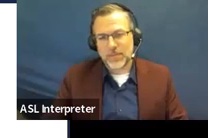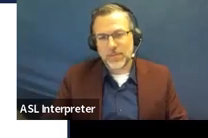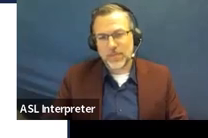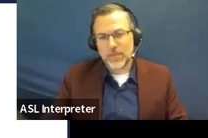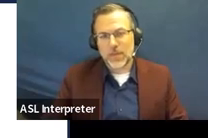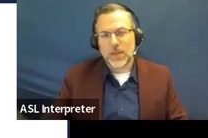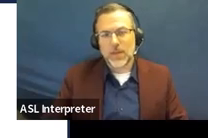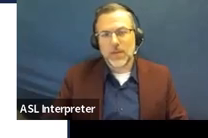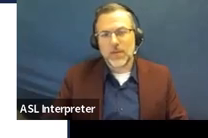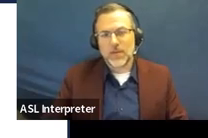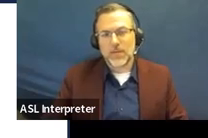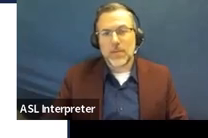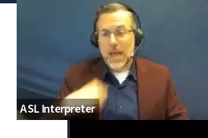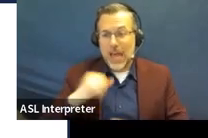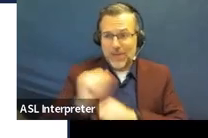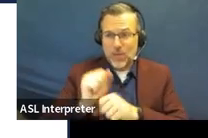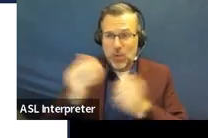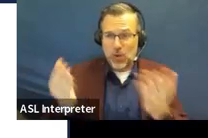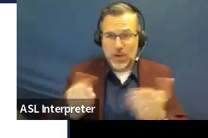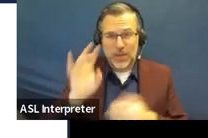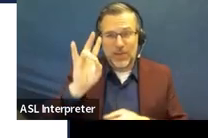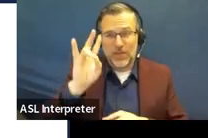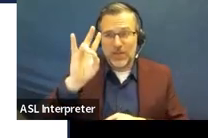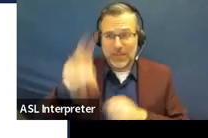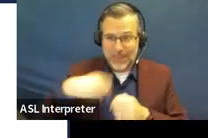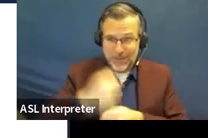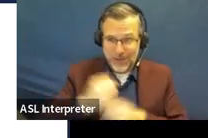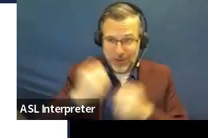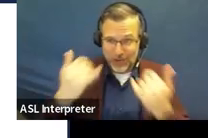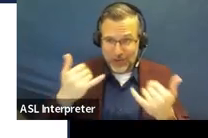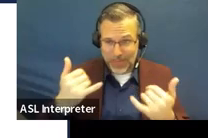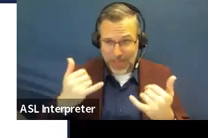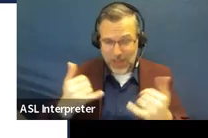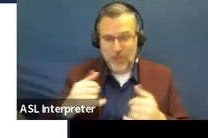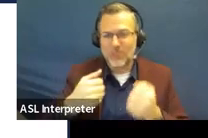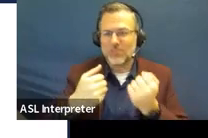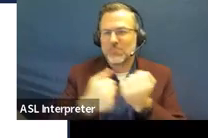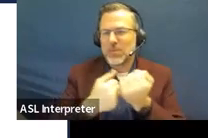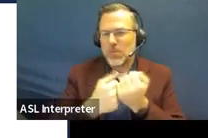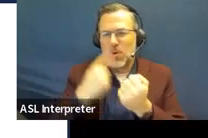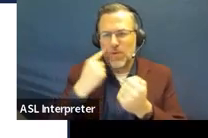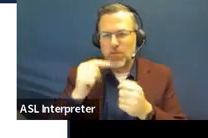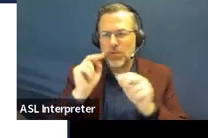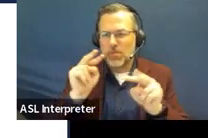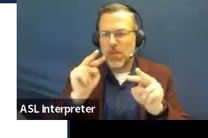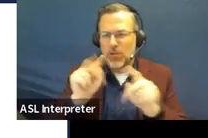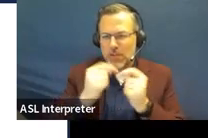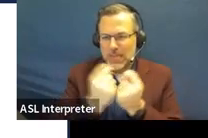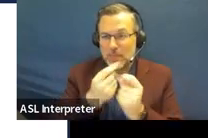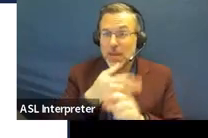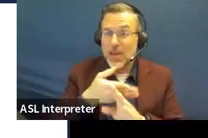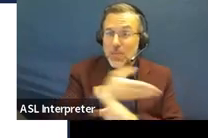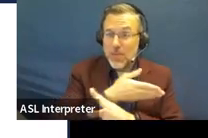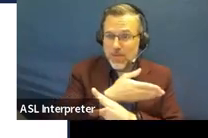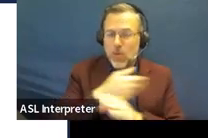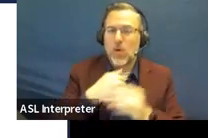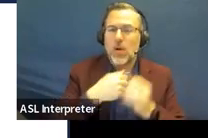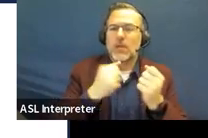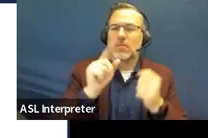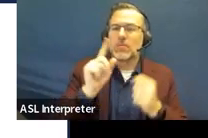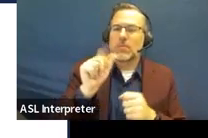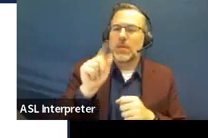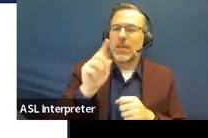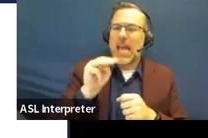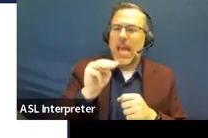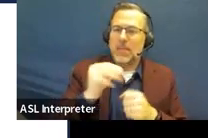seventh year now. I'm the admin support for the monitoring team. And prior to that, I was admin support at a K-5